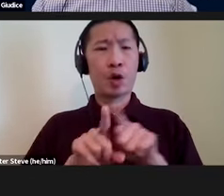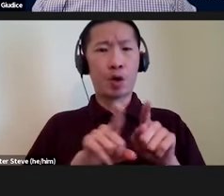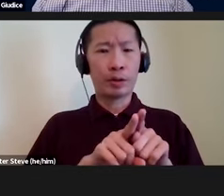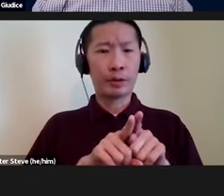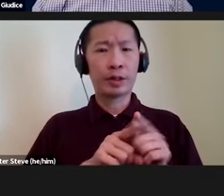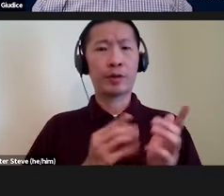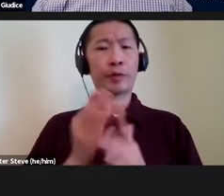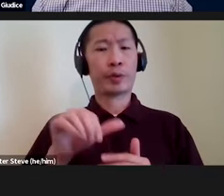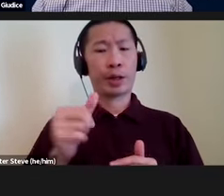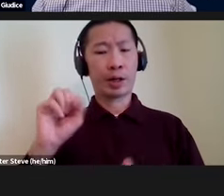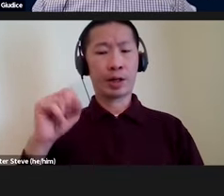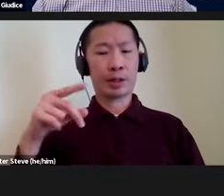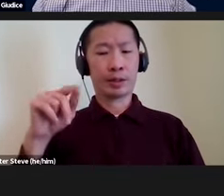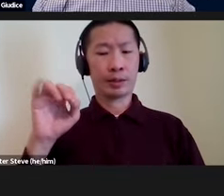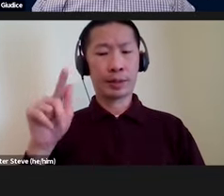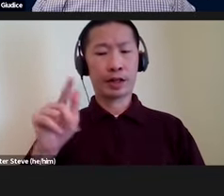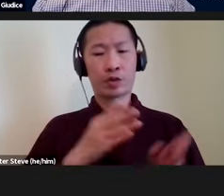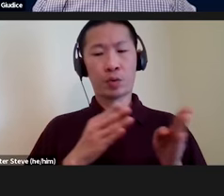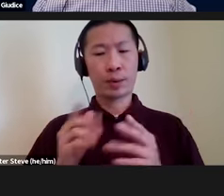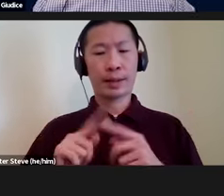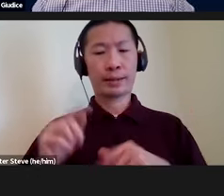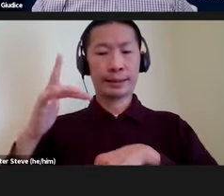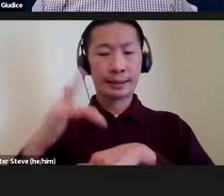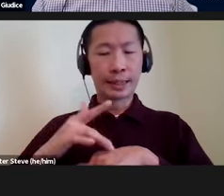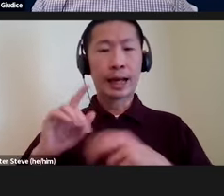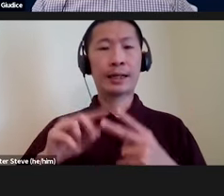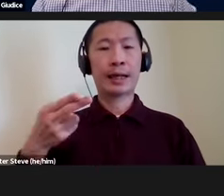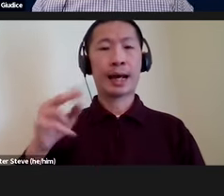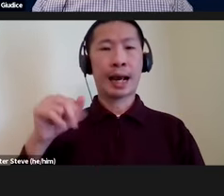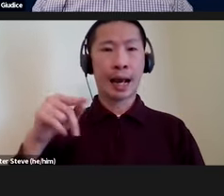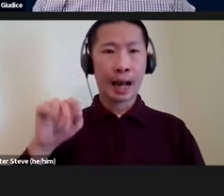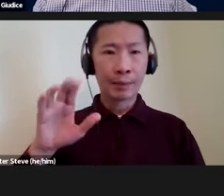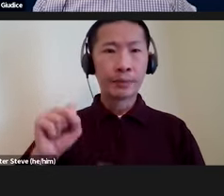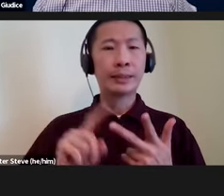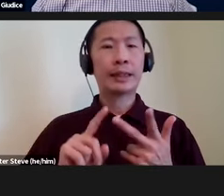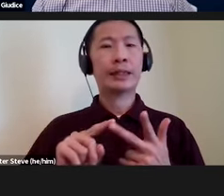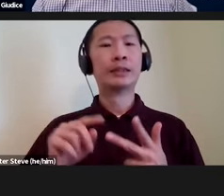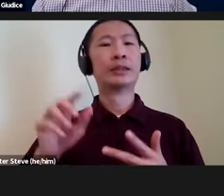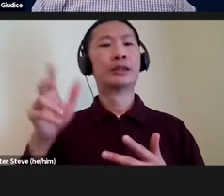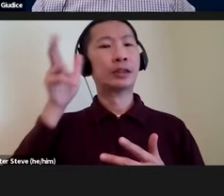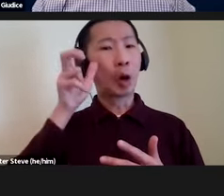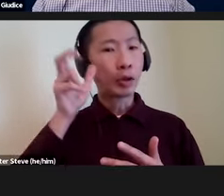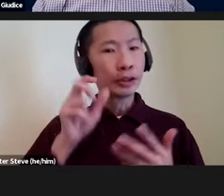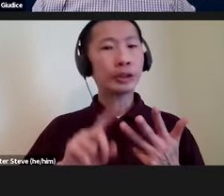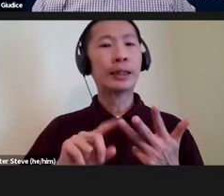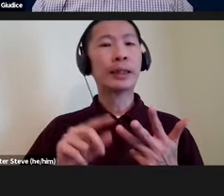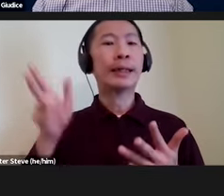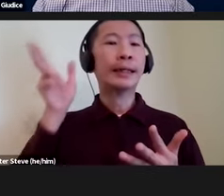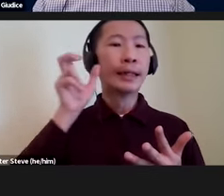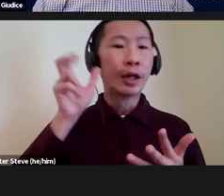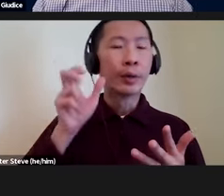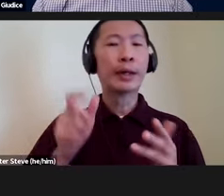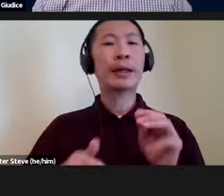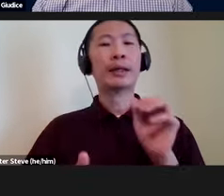other spatial channels, touch and haptics, audition and hearing, and spatial language being the most